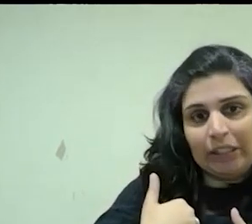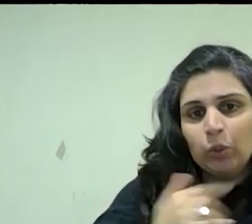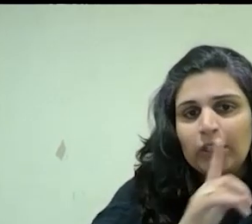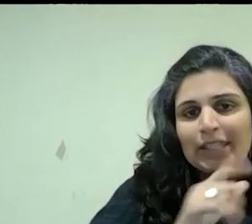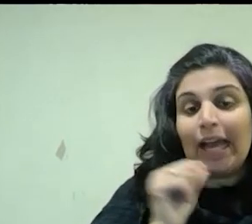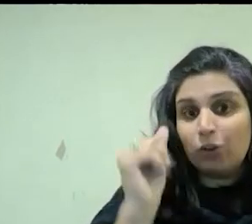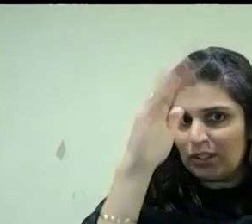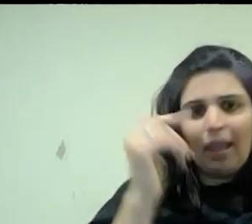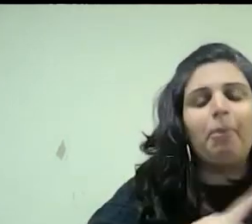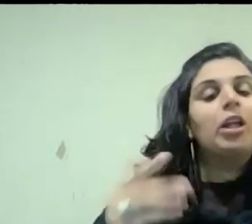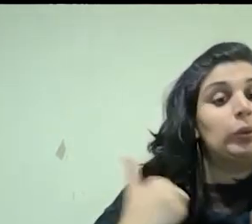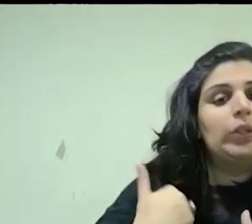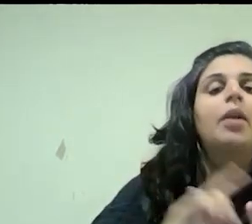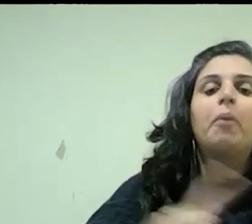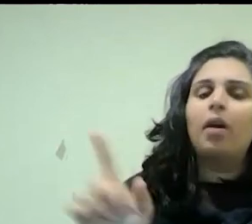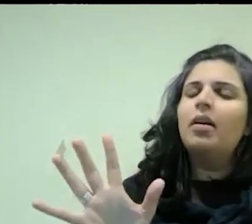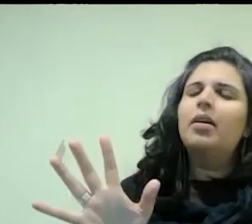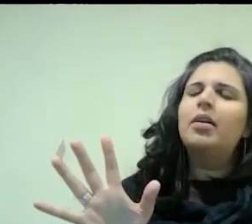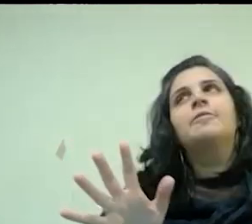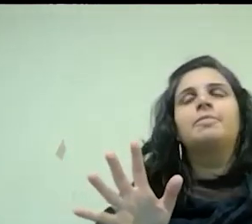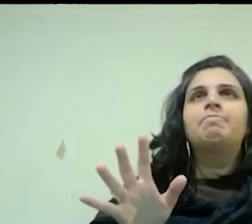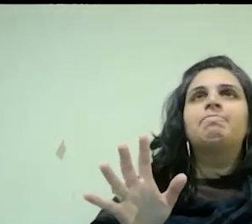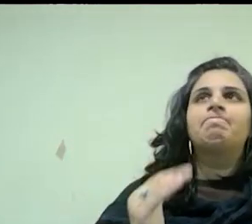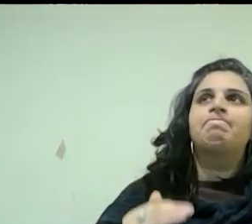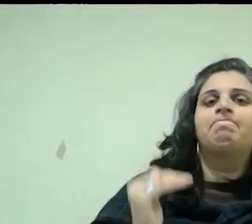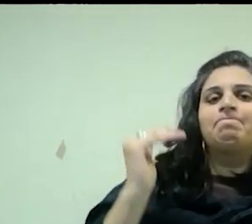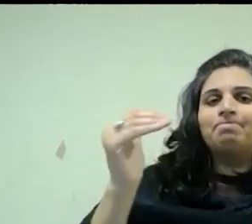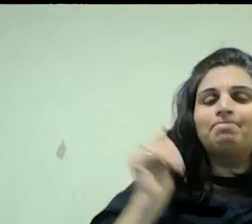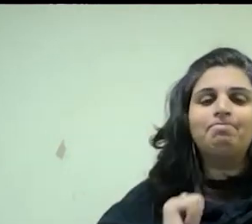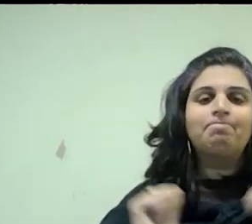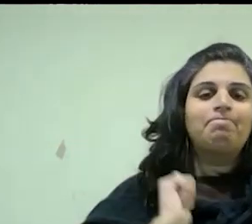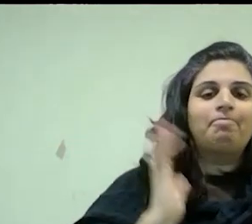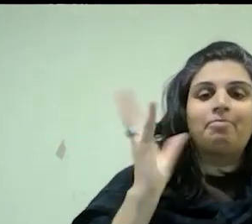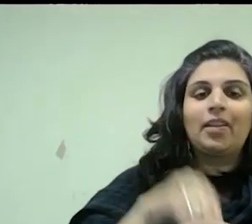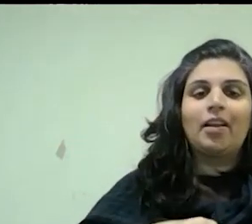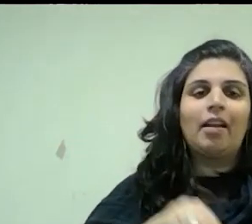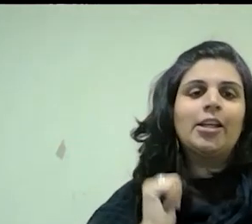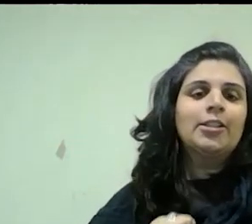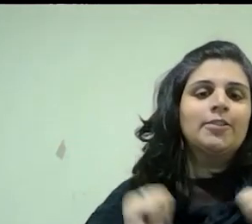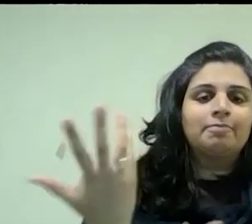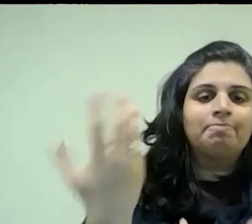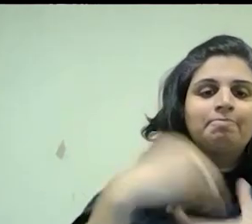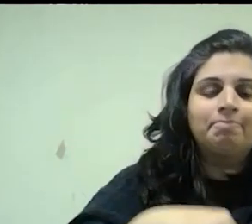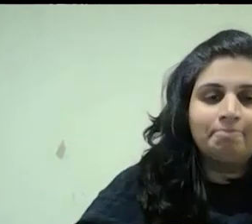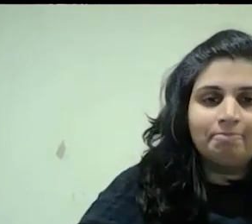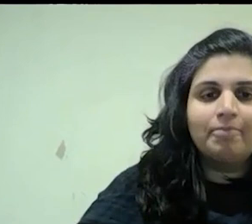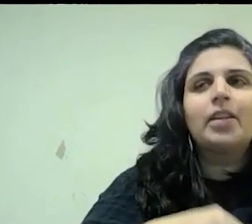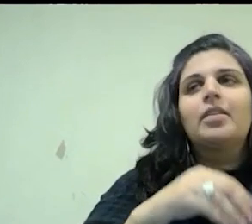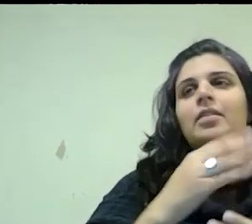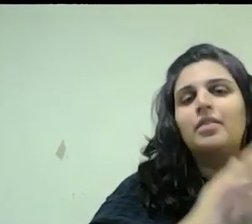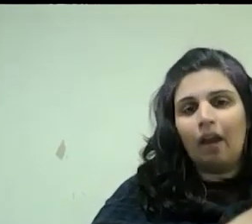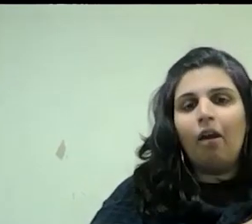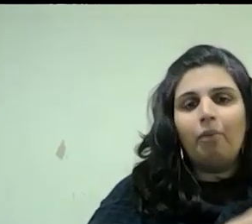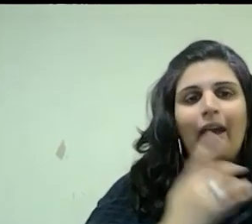So certainly there is heightened theatricality and heightened drama that he builds into some paintings that, I mean, I think it would be